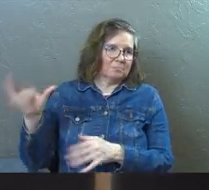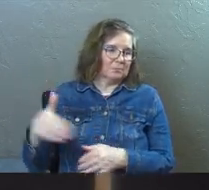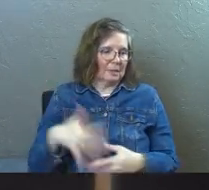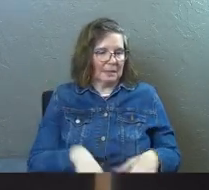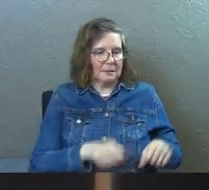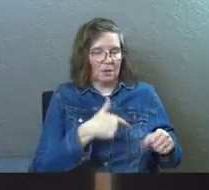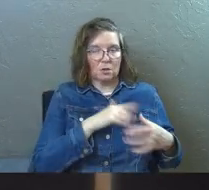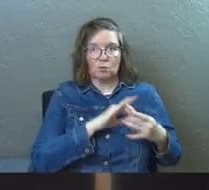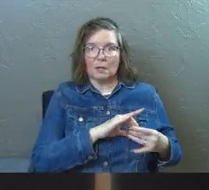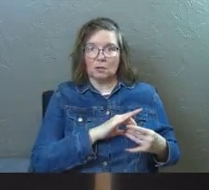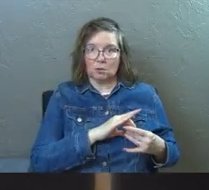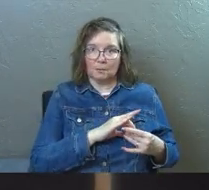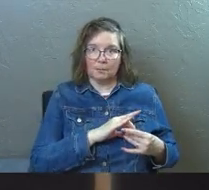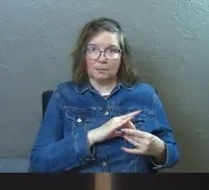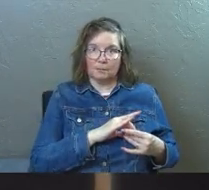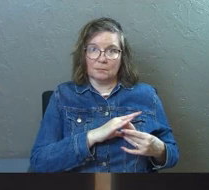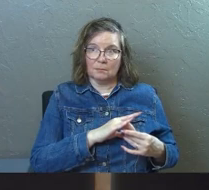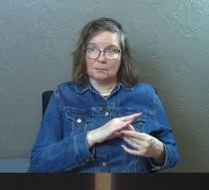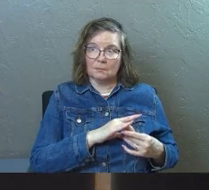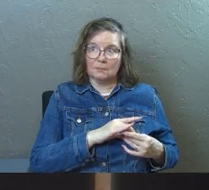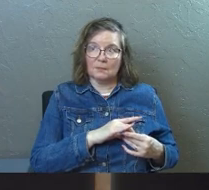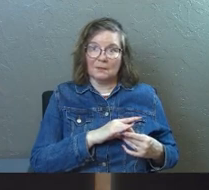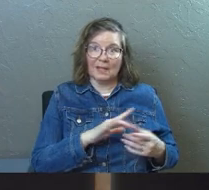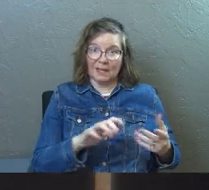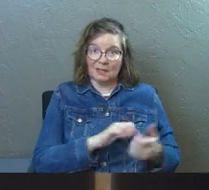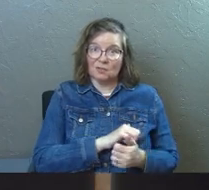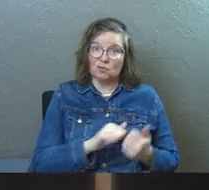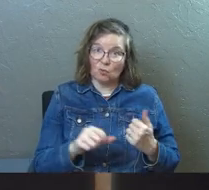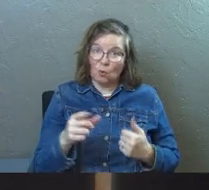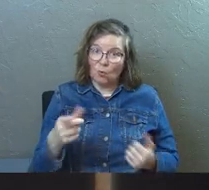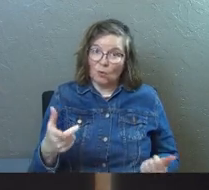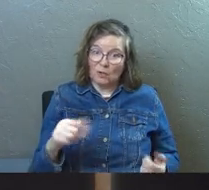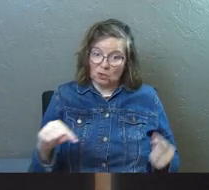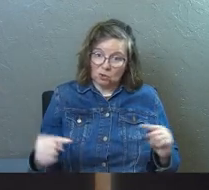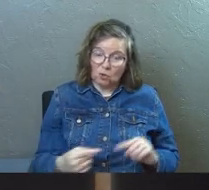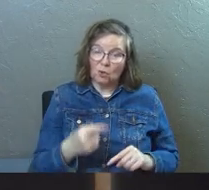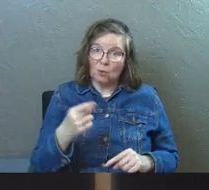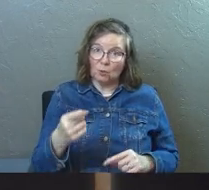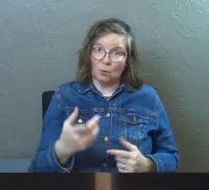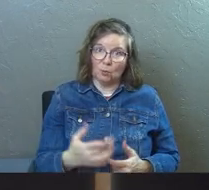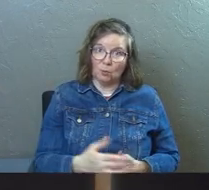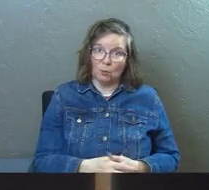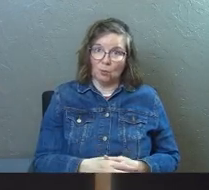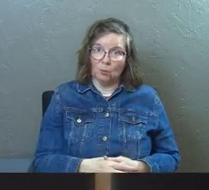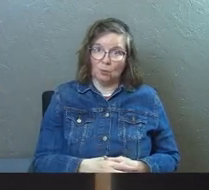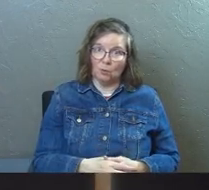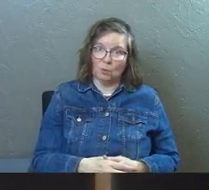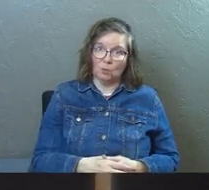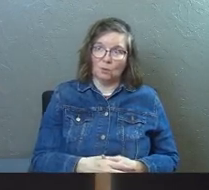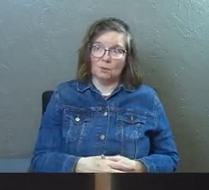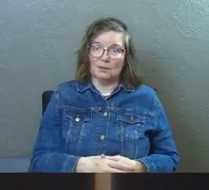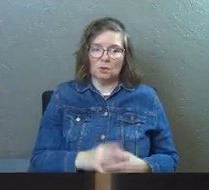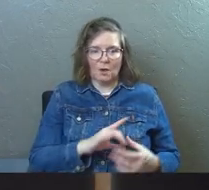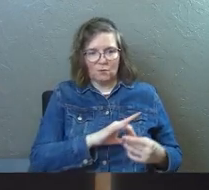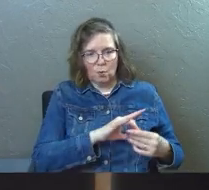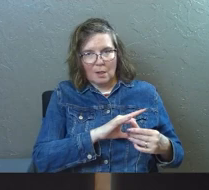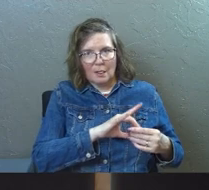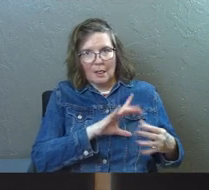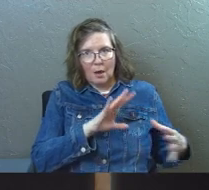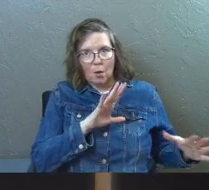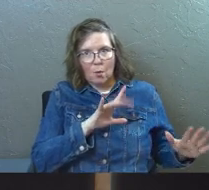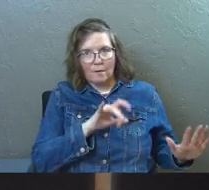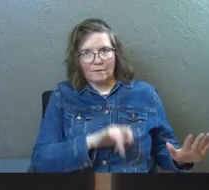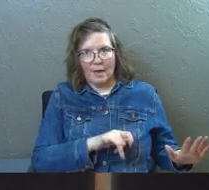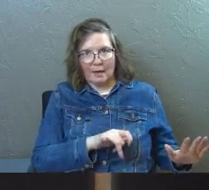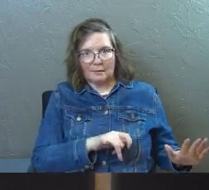this relationship. And it's destroying you. It's hurting you. And to let go of that